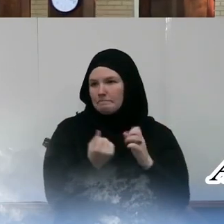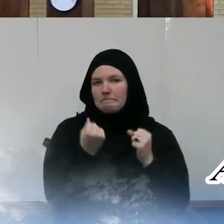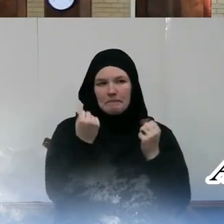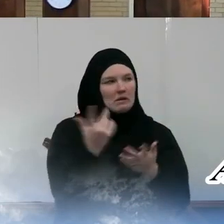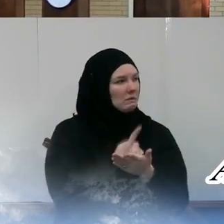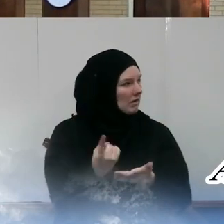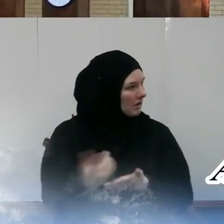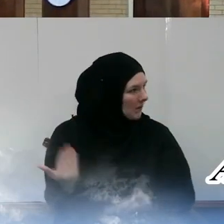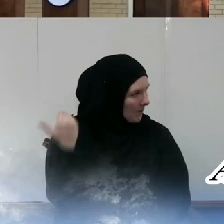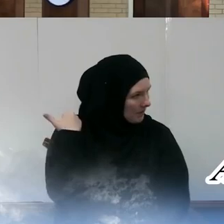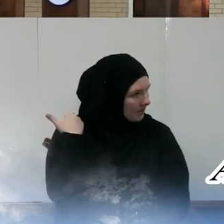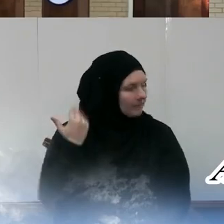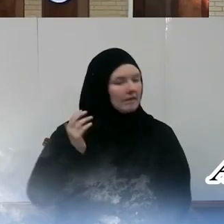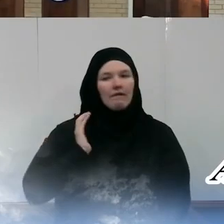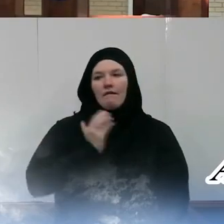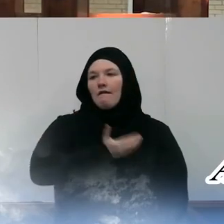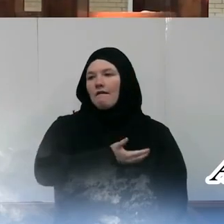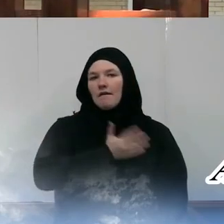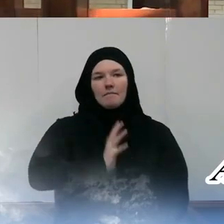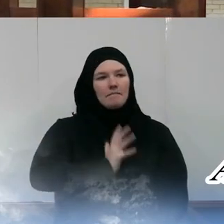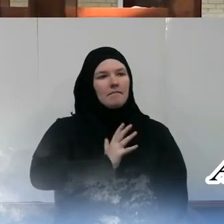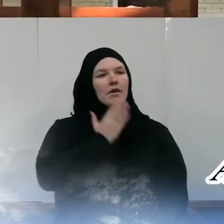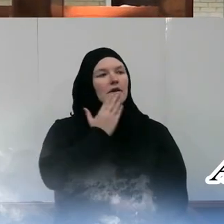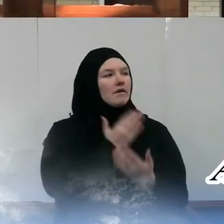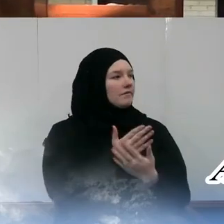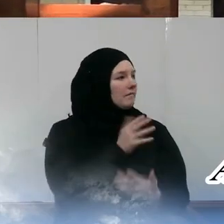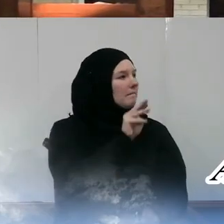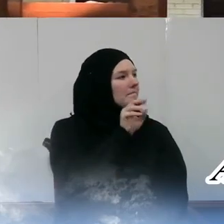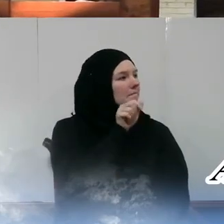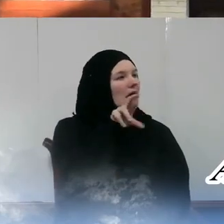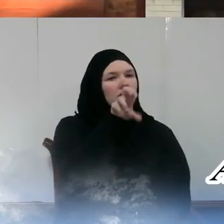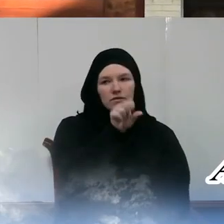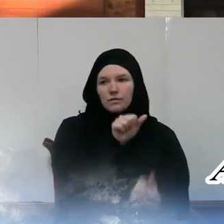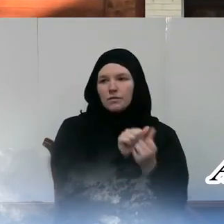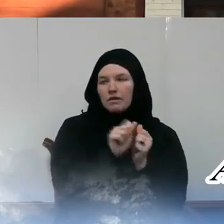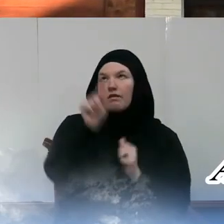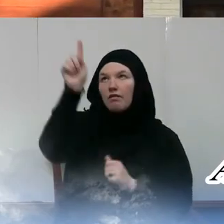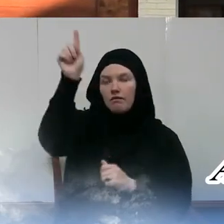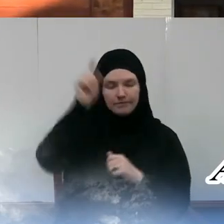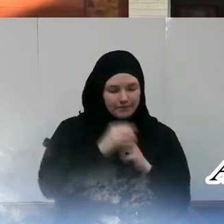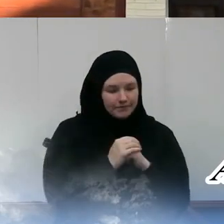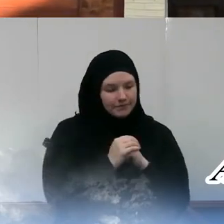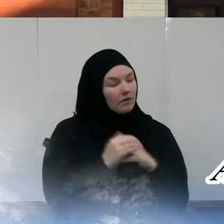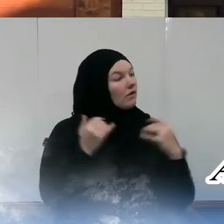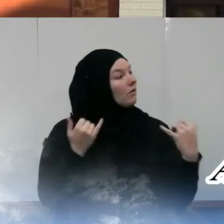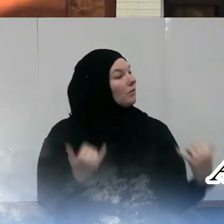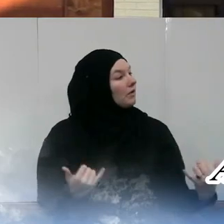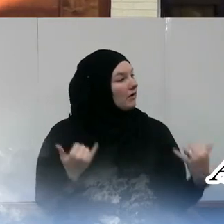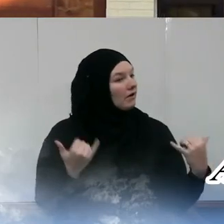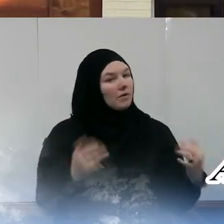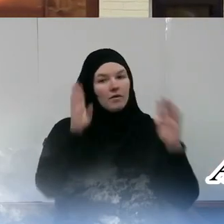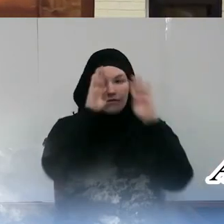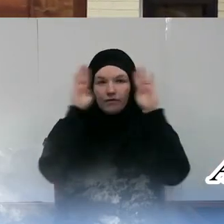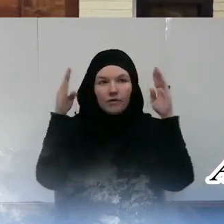ago, our manners with Allah, good manners towards Allah SWT. And today we are going to